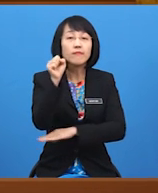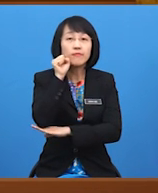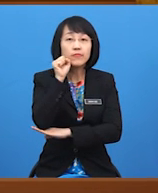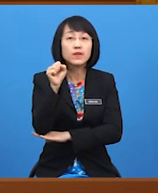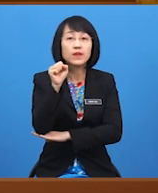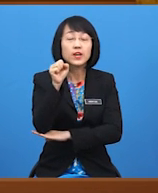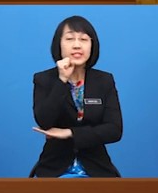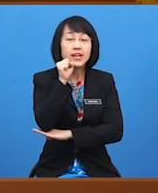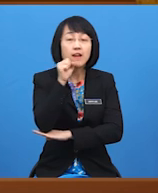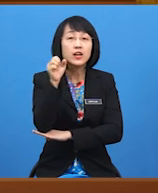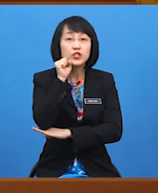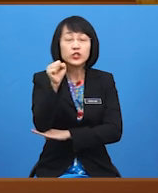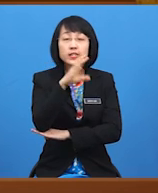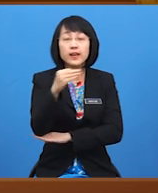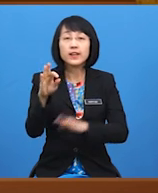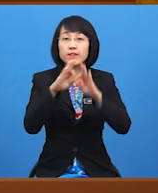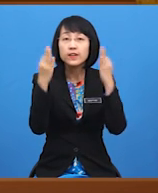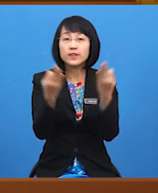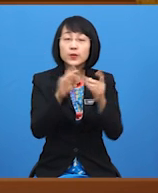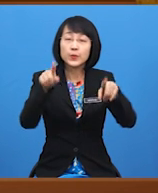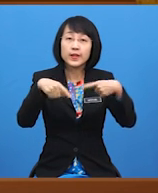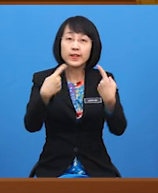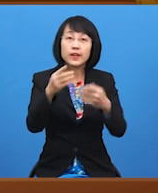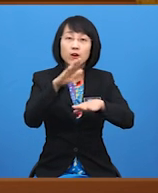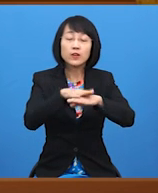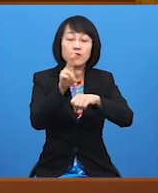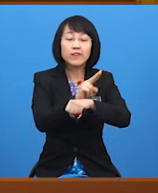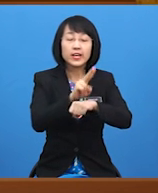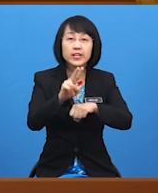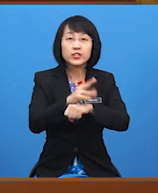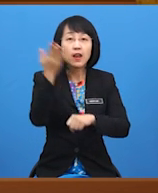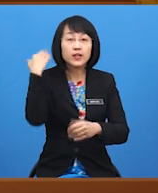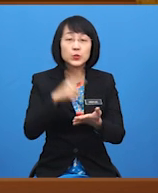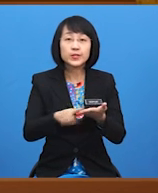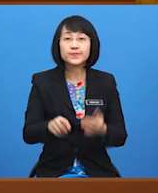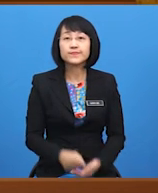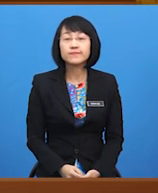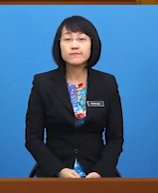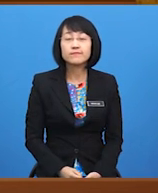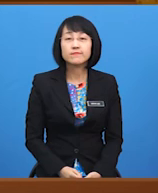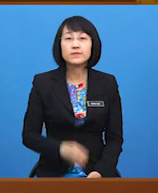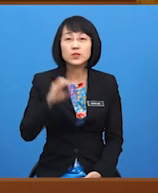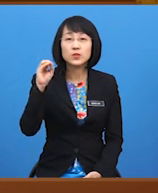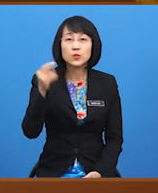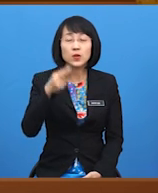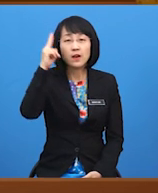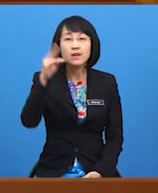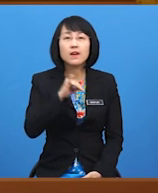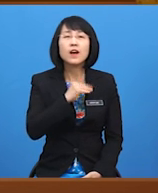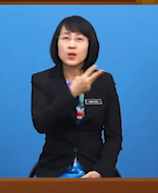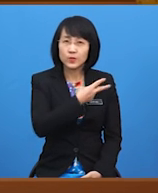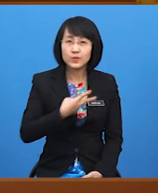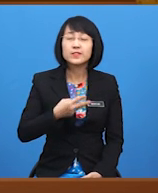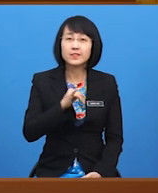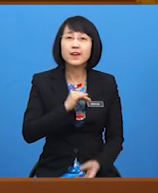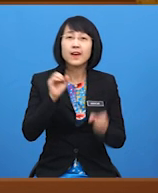her family went there on their vacation last week. Oh Uncle, I really wish I could visit that place